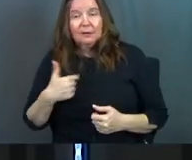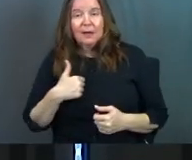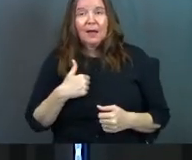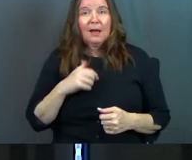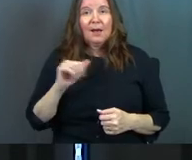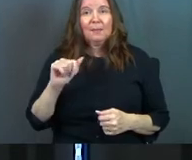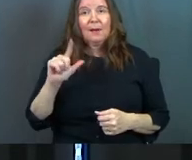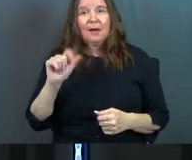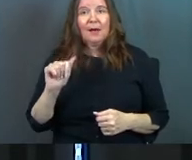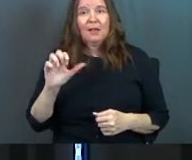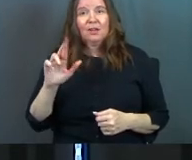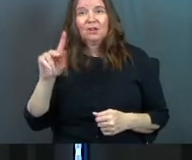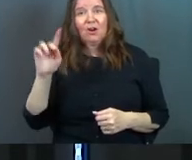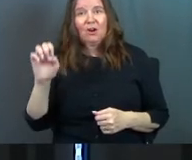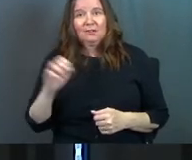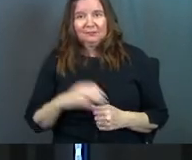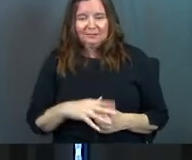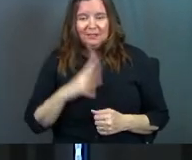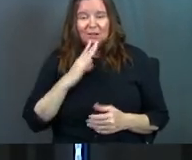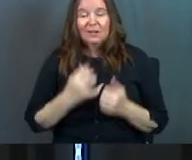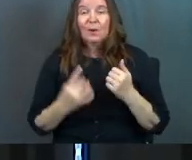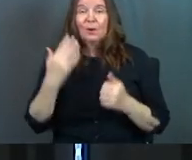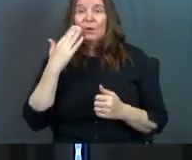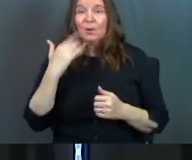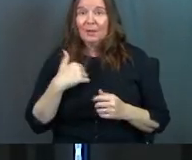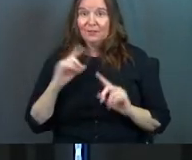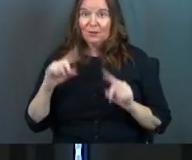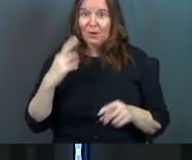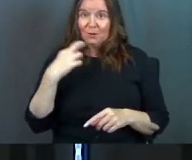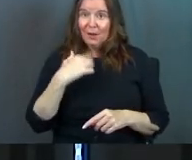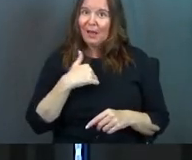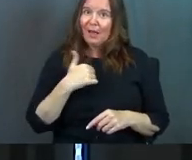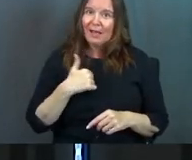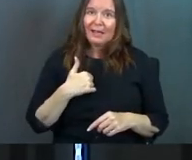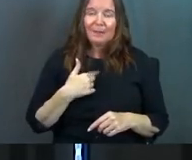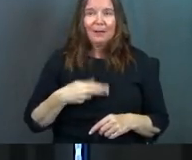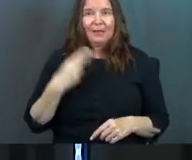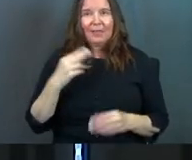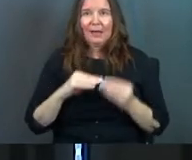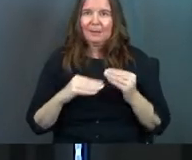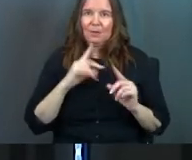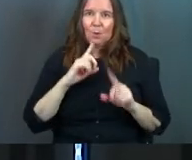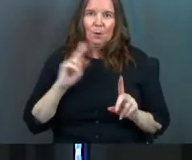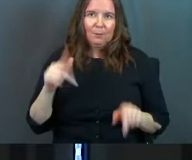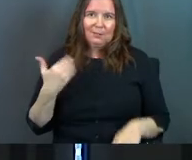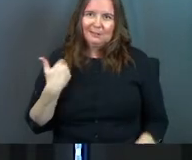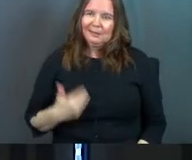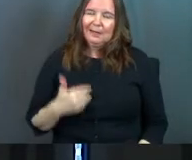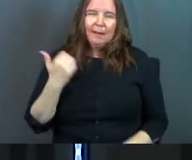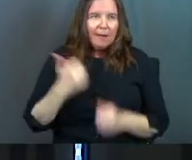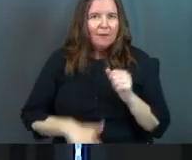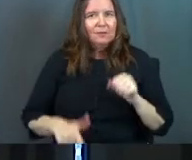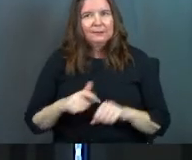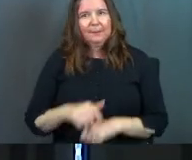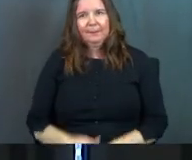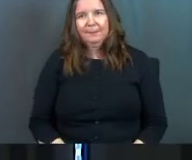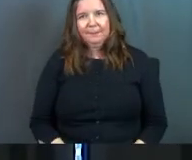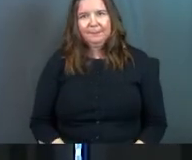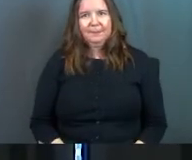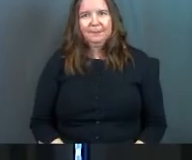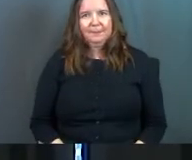I'm an a la carte guy. Talk to anybody that knows me. Ever been to a restaurant? I am the high maintenance order person every time.